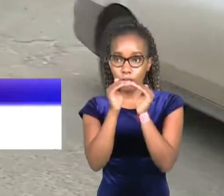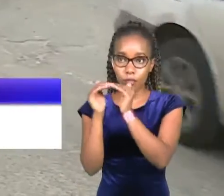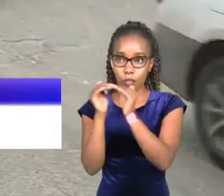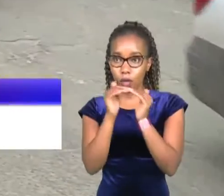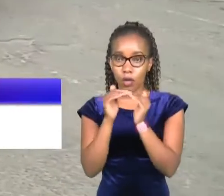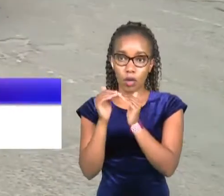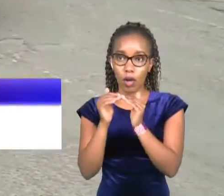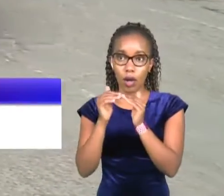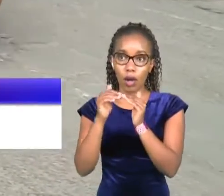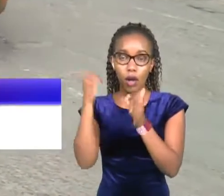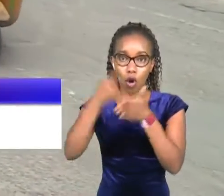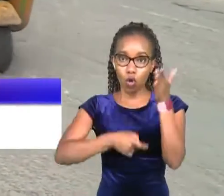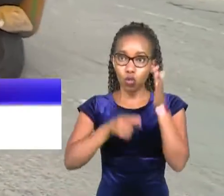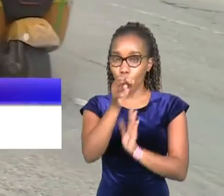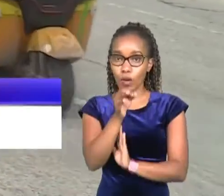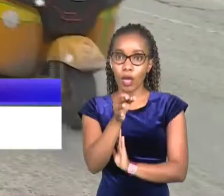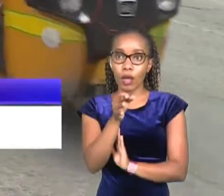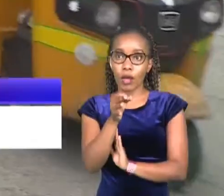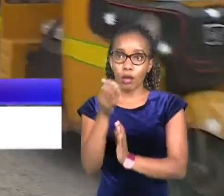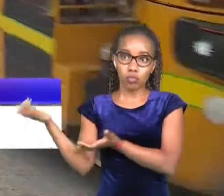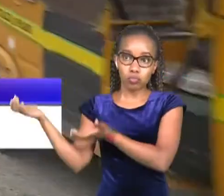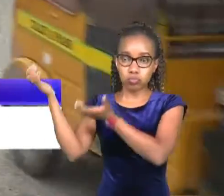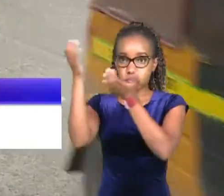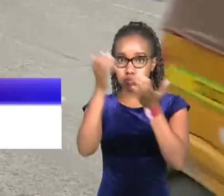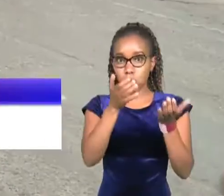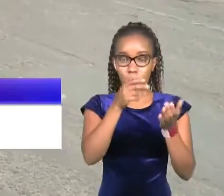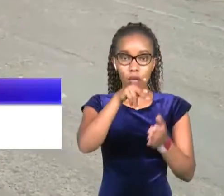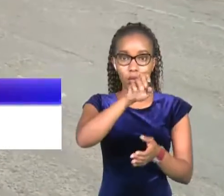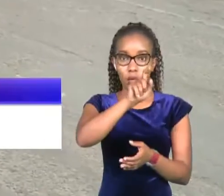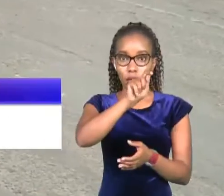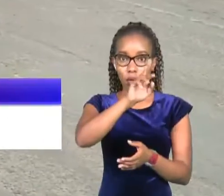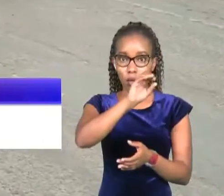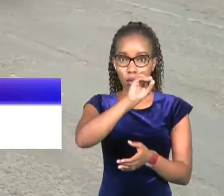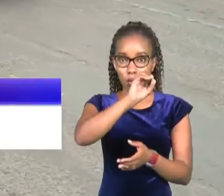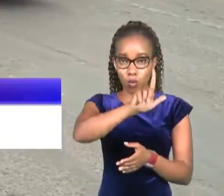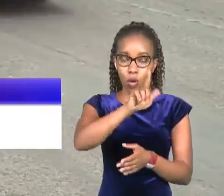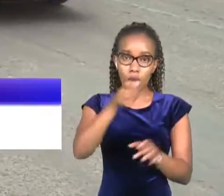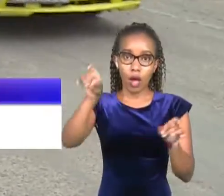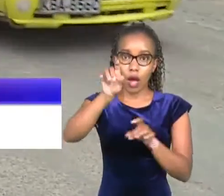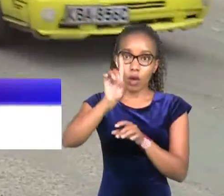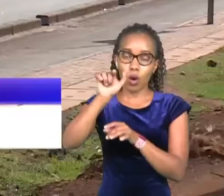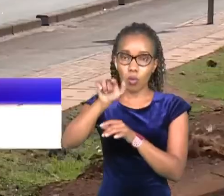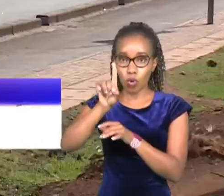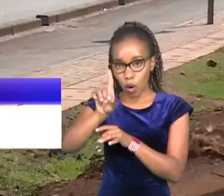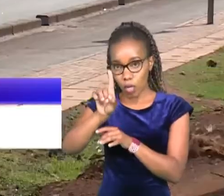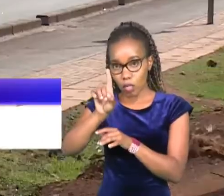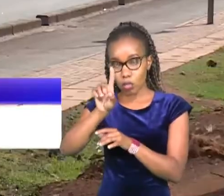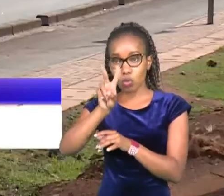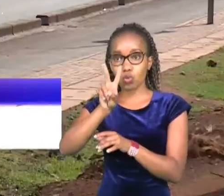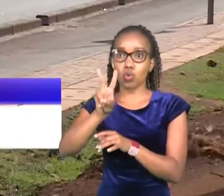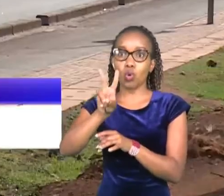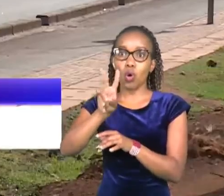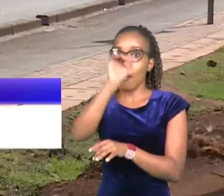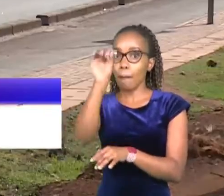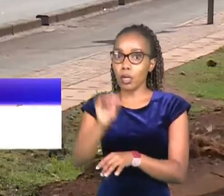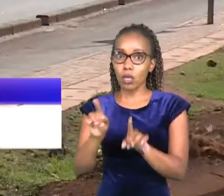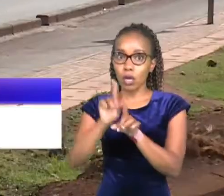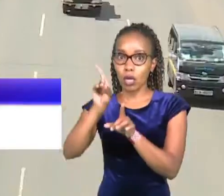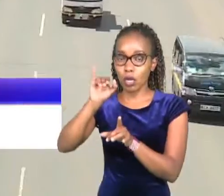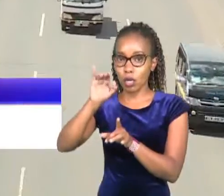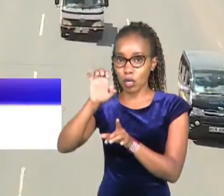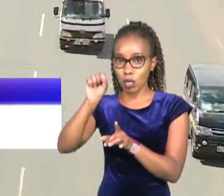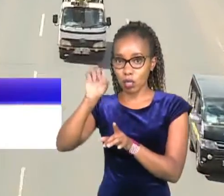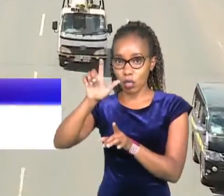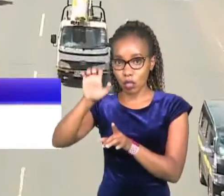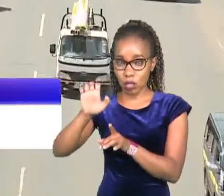cost of imported superpetrol increasing by 1.12 shillings per cent and diesel decreasing by